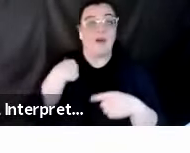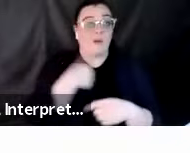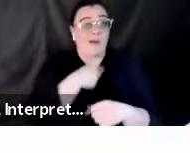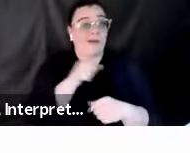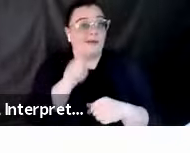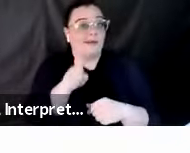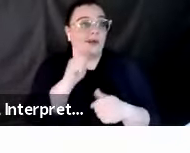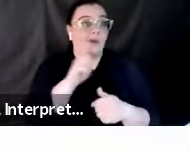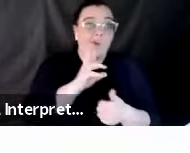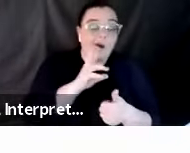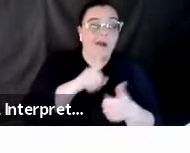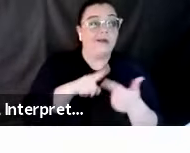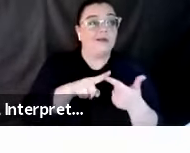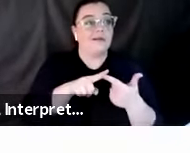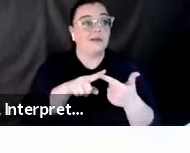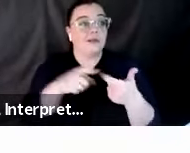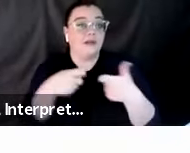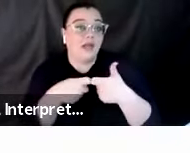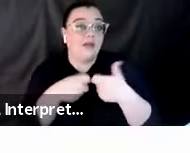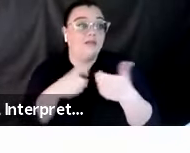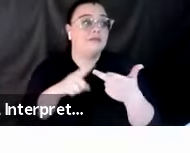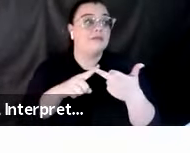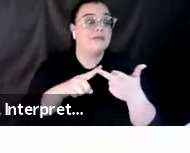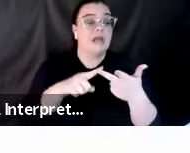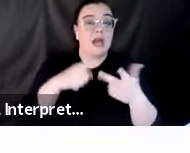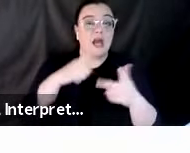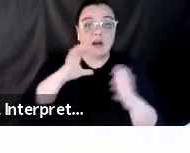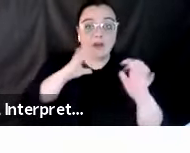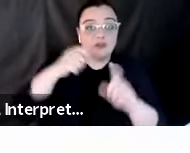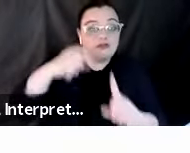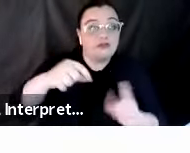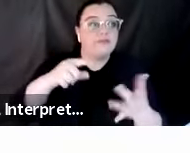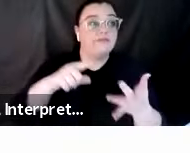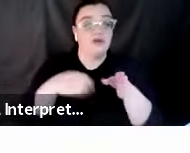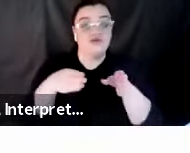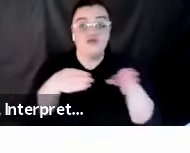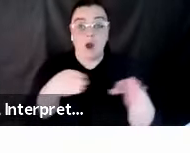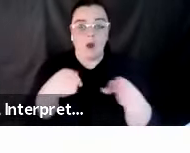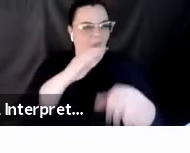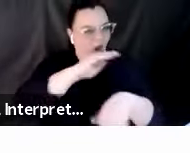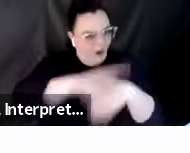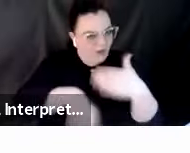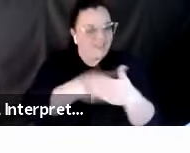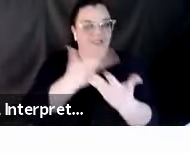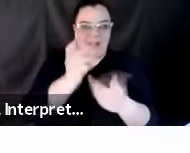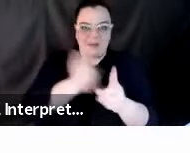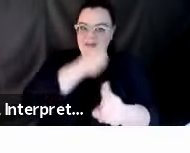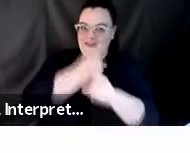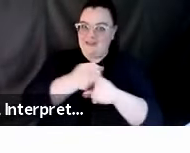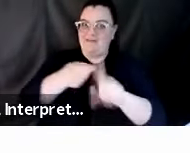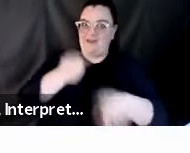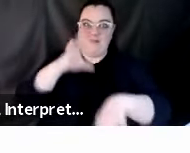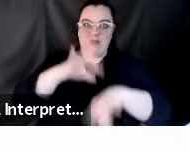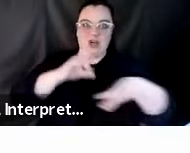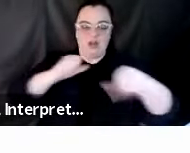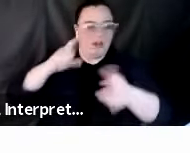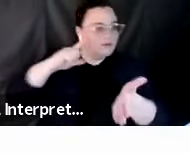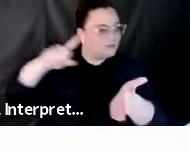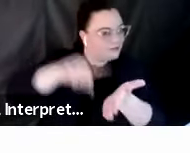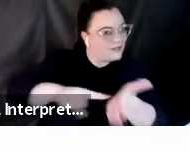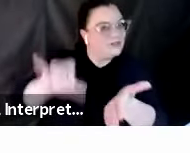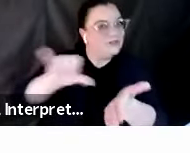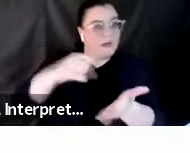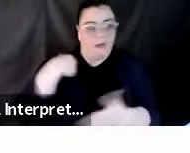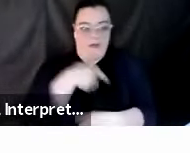power, telecommunication, and roads, uh, you know, uh, all these things need to remain intact for society to